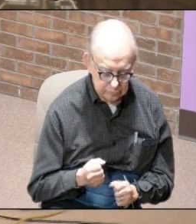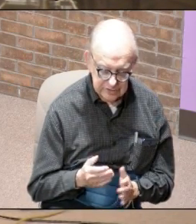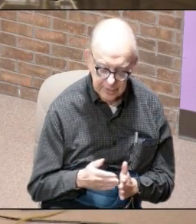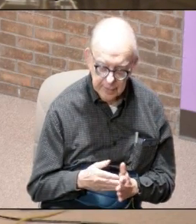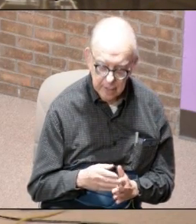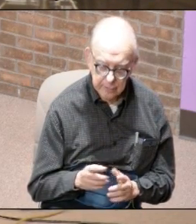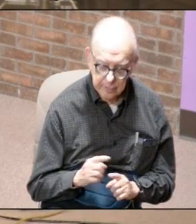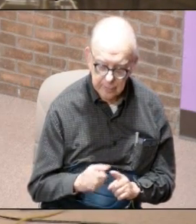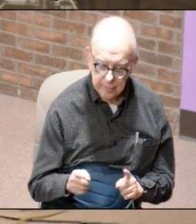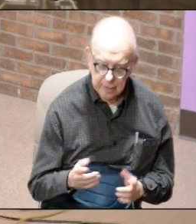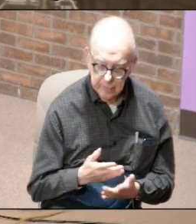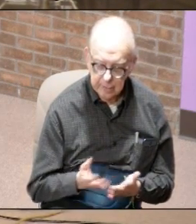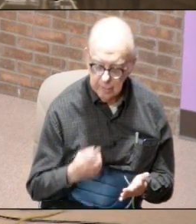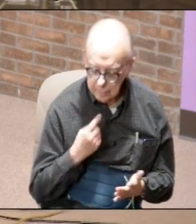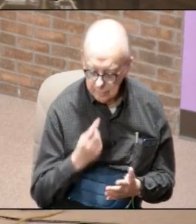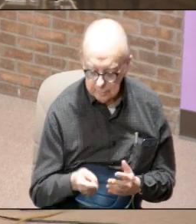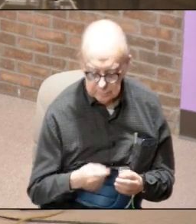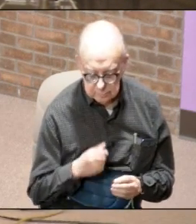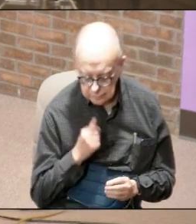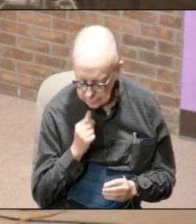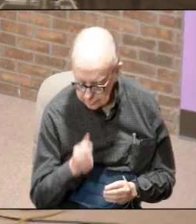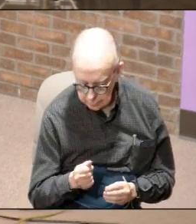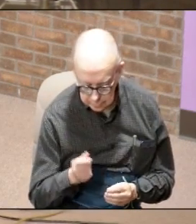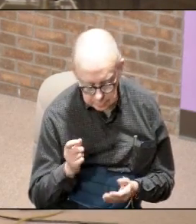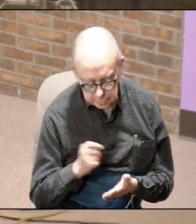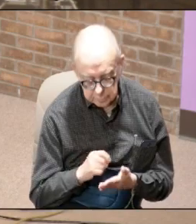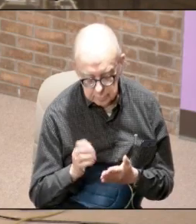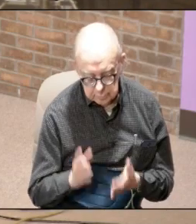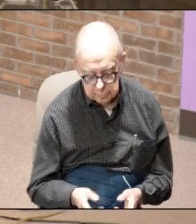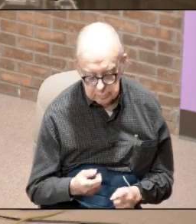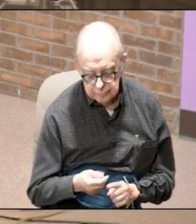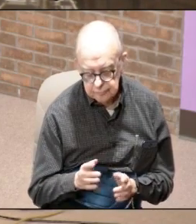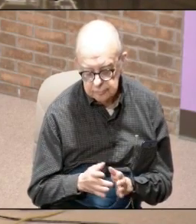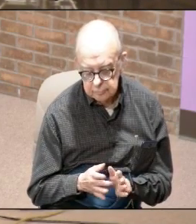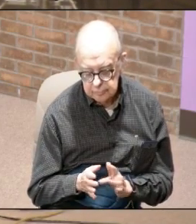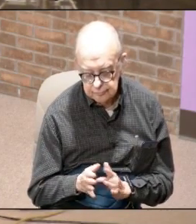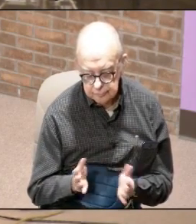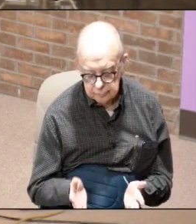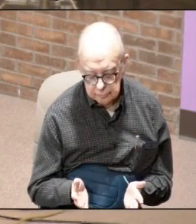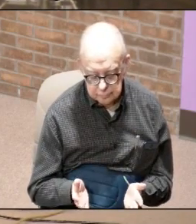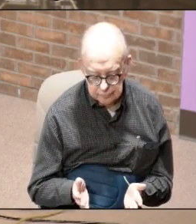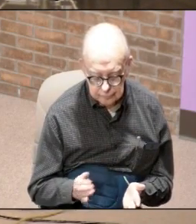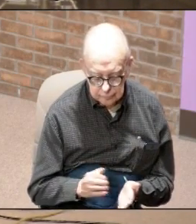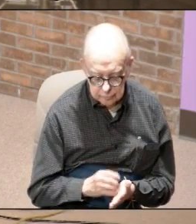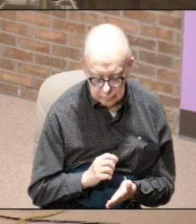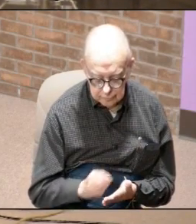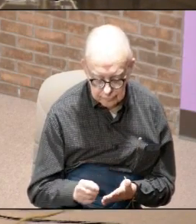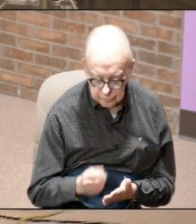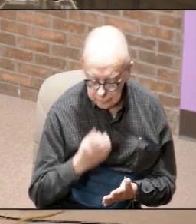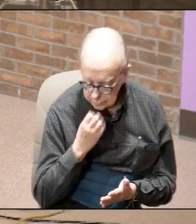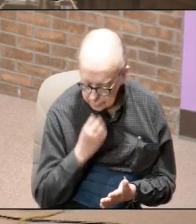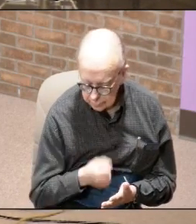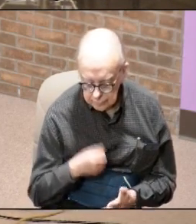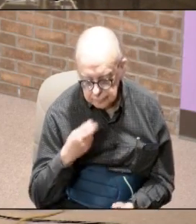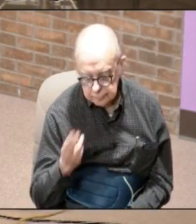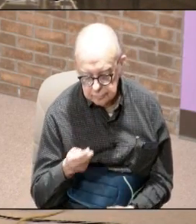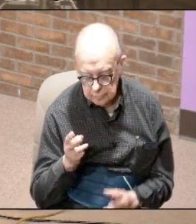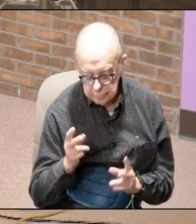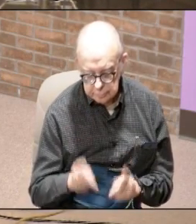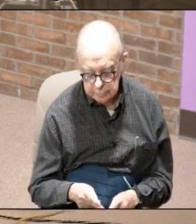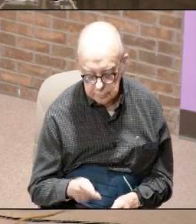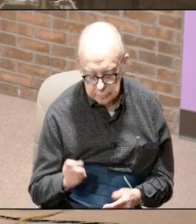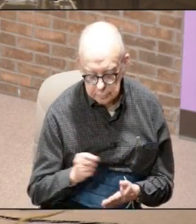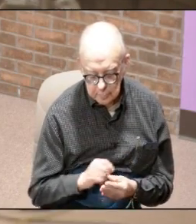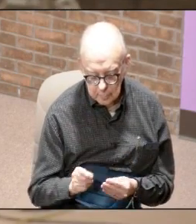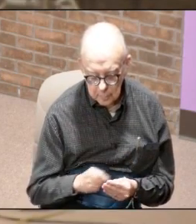him this was not a writer from the Bible this is a Jewish historian that's